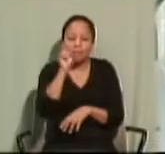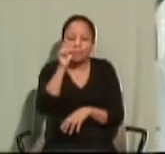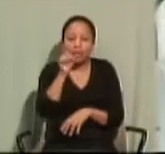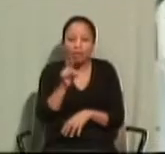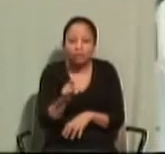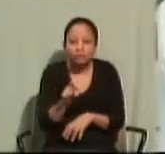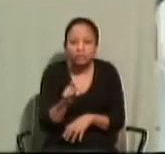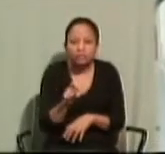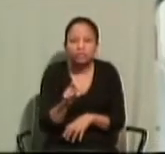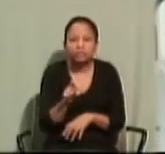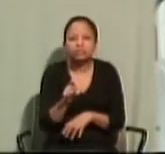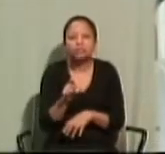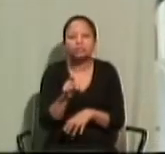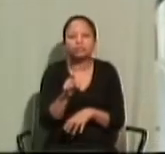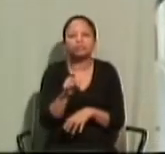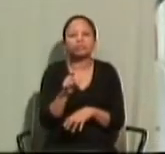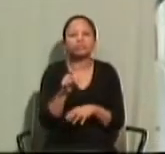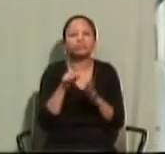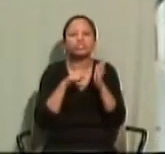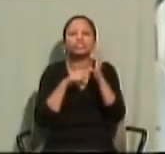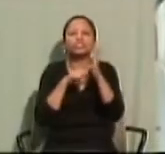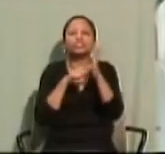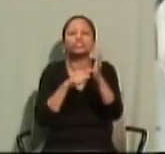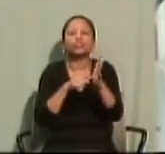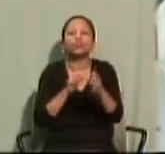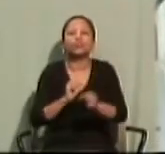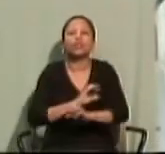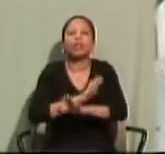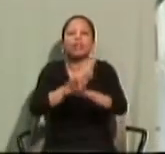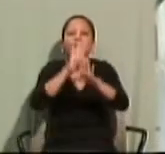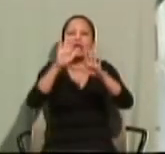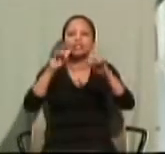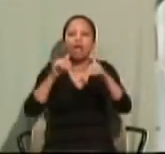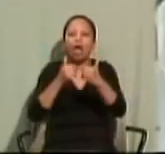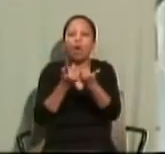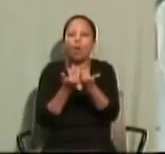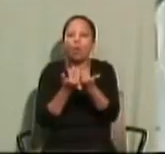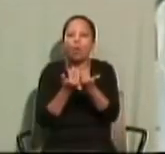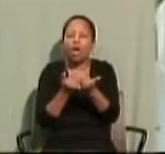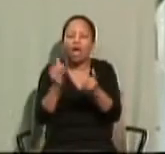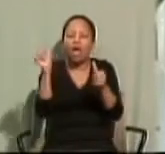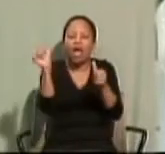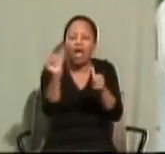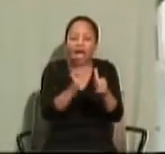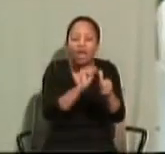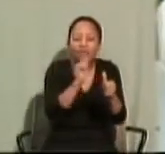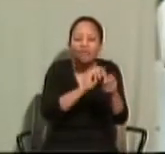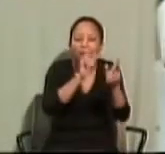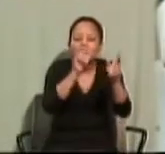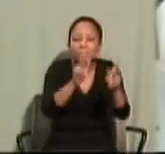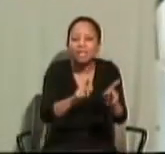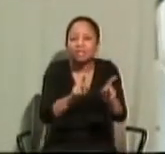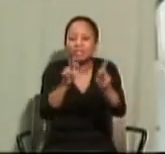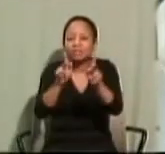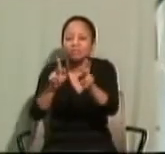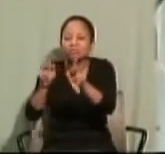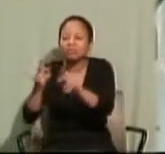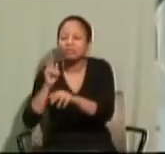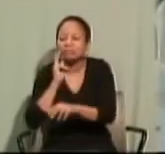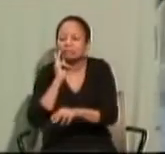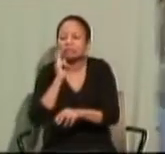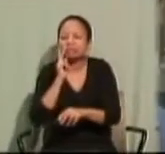have to show our light to everyone so that they may see our good